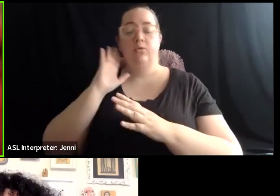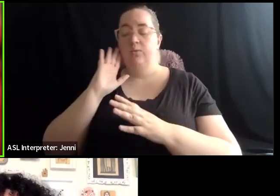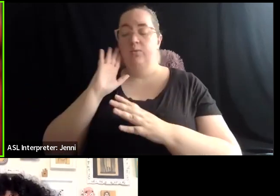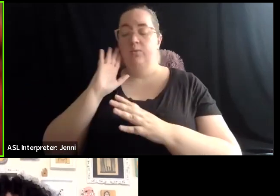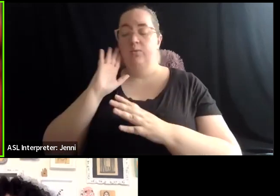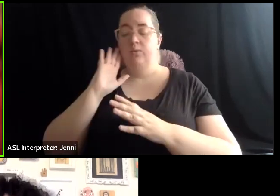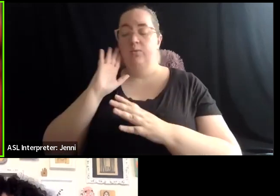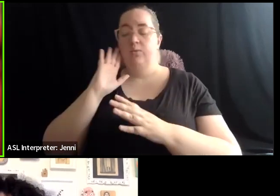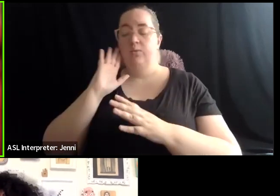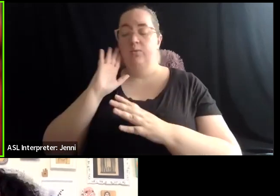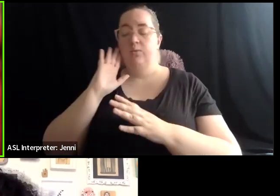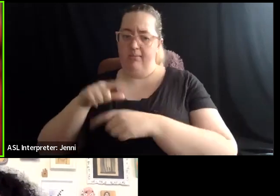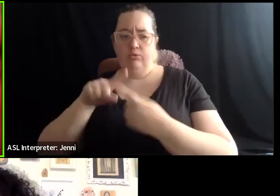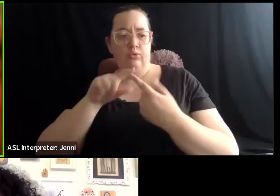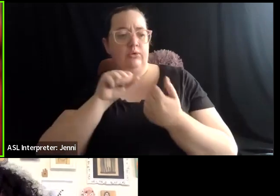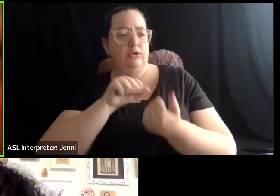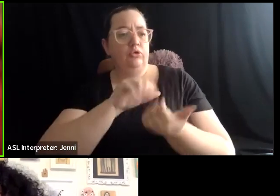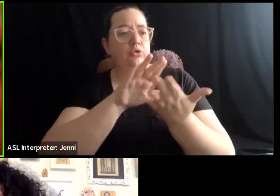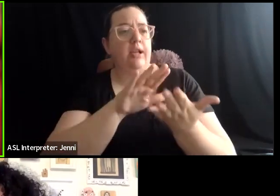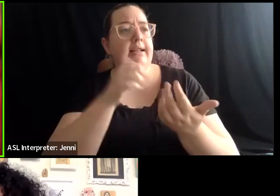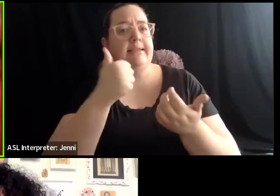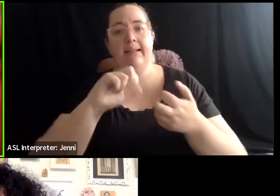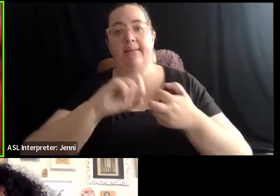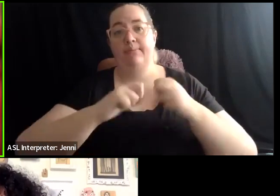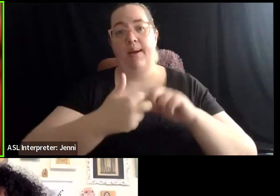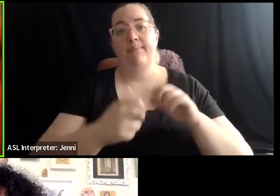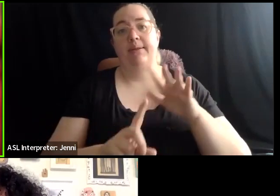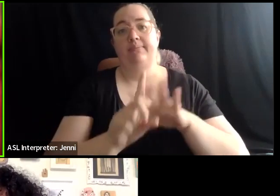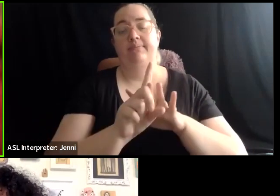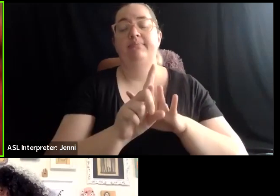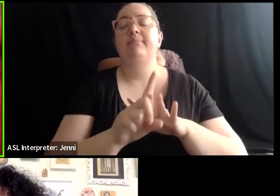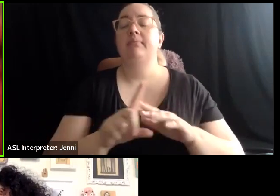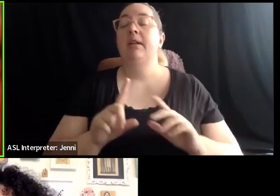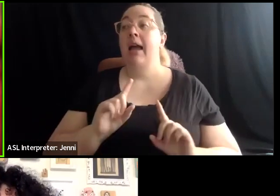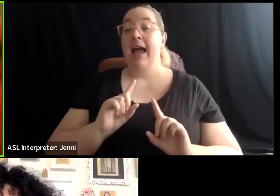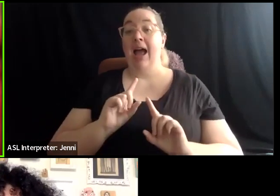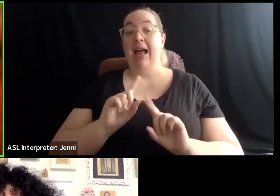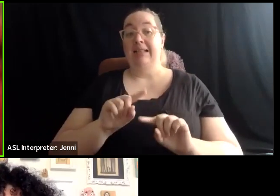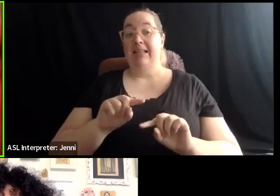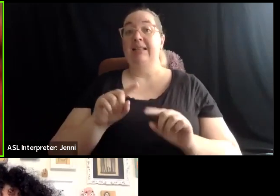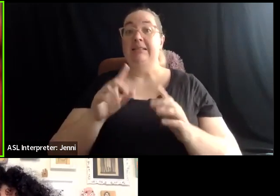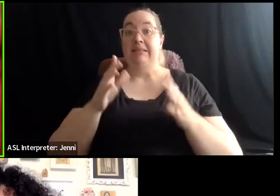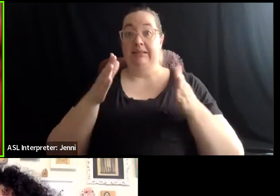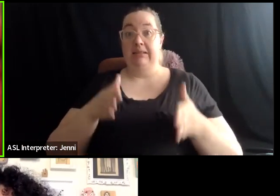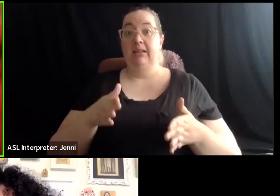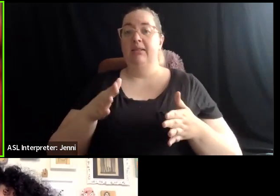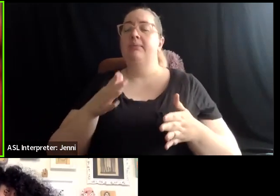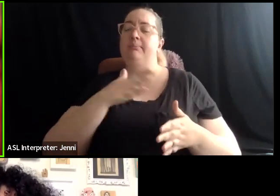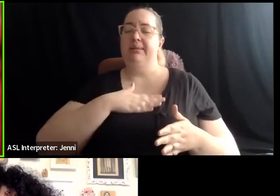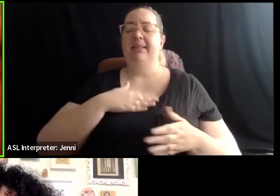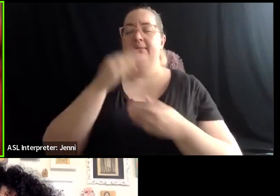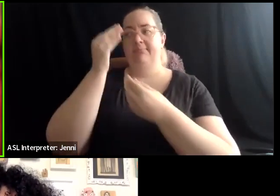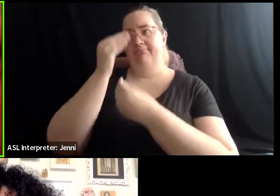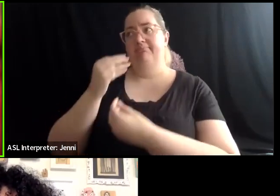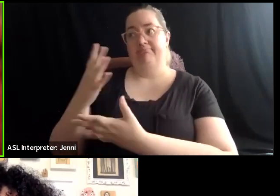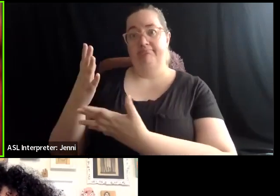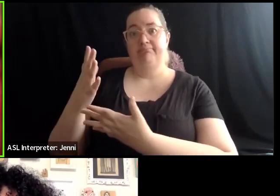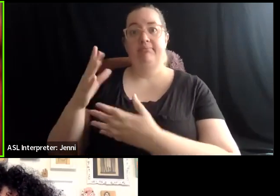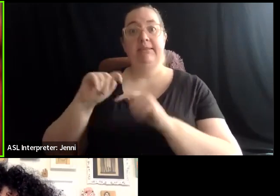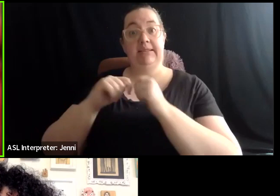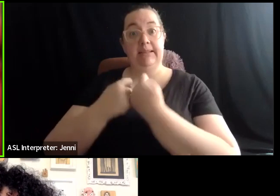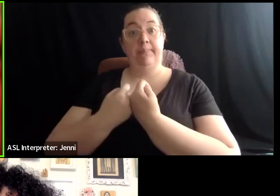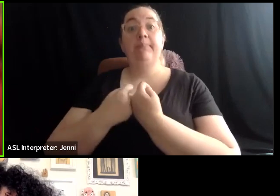arise. And attendees are encouraged to alert the rapid response team by emailing me at caitlin at